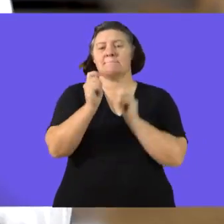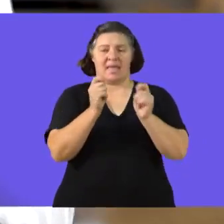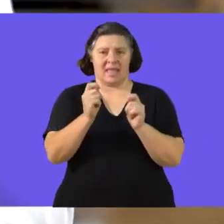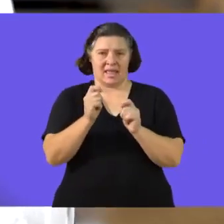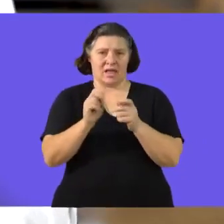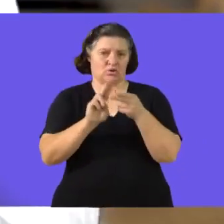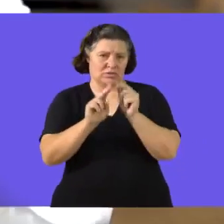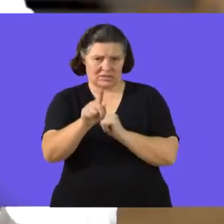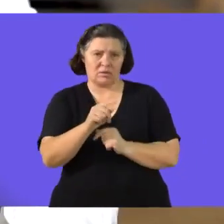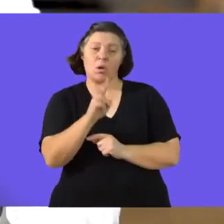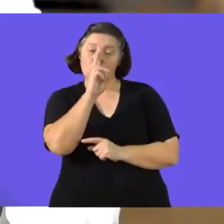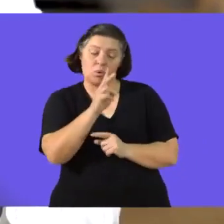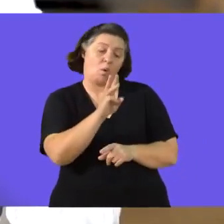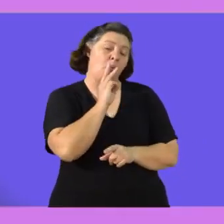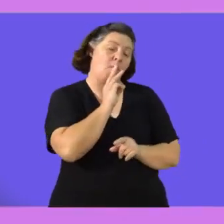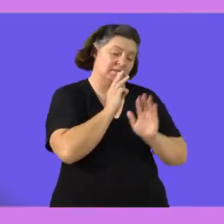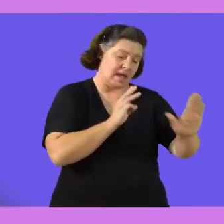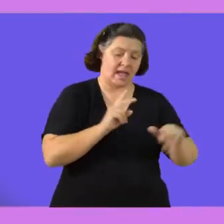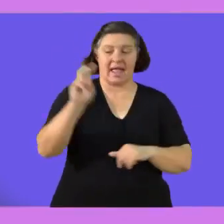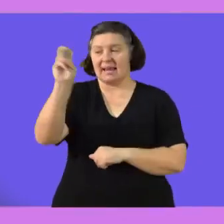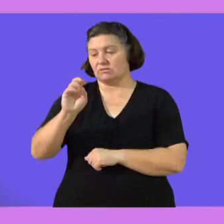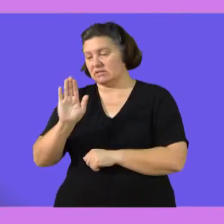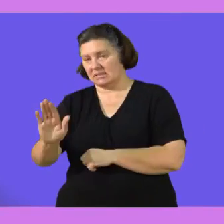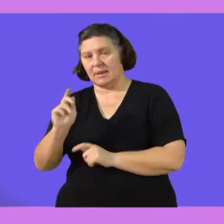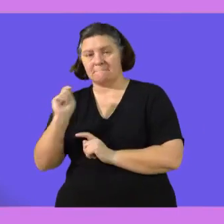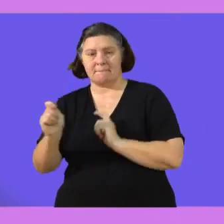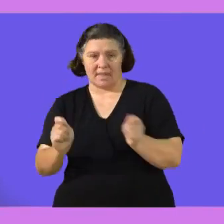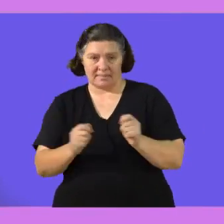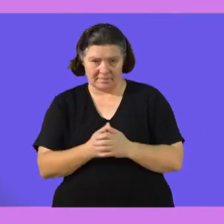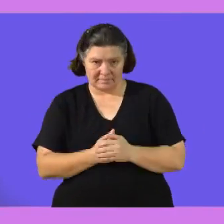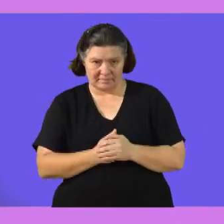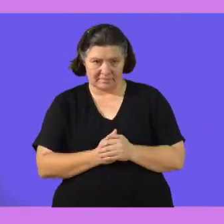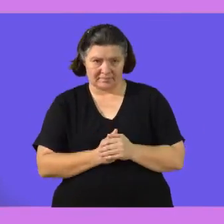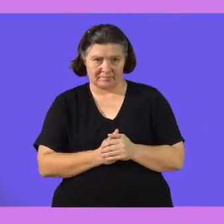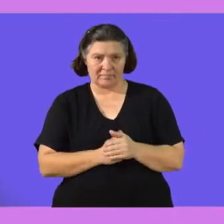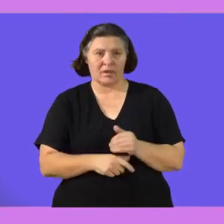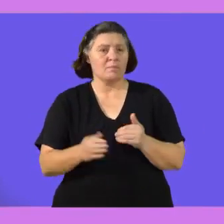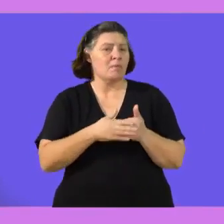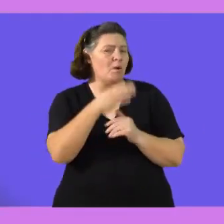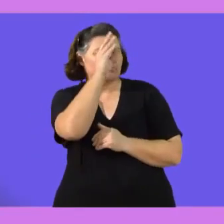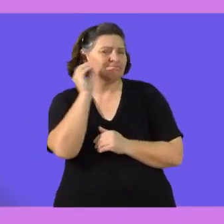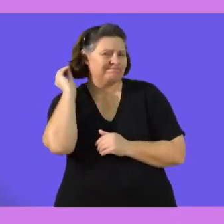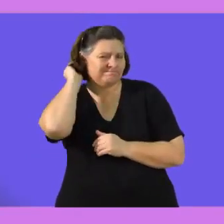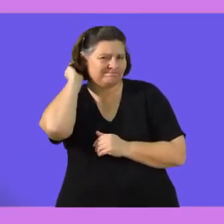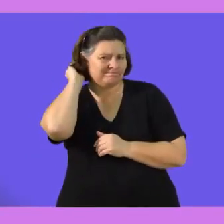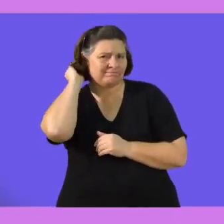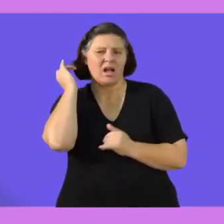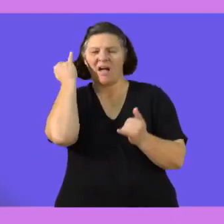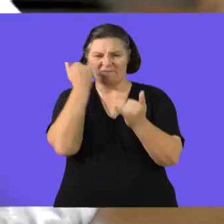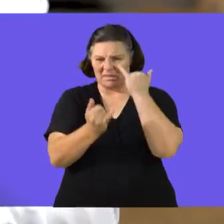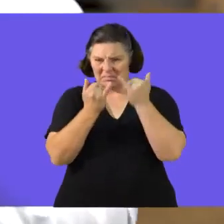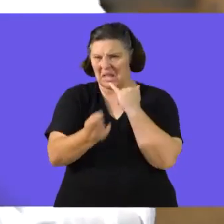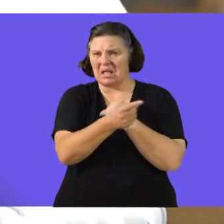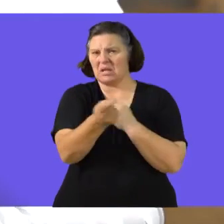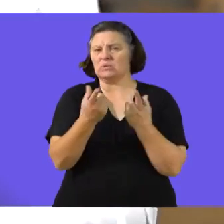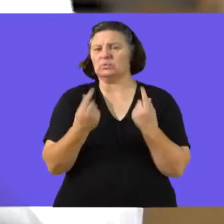but more specifically we looked at water tariffs and electricity tariffs what else do i want you to keep in mind some